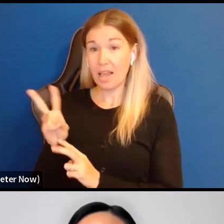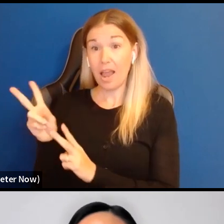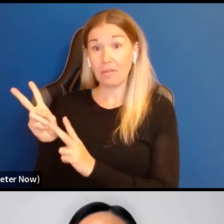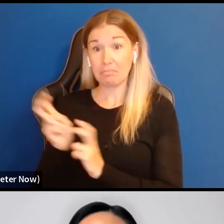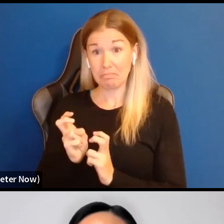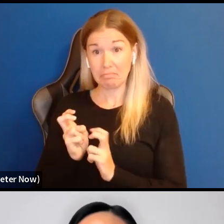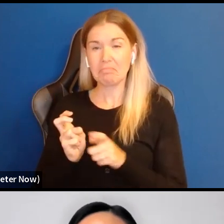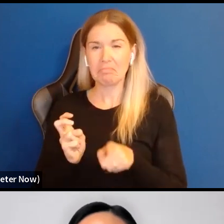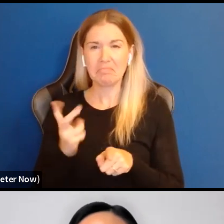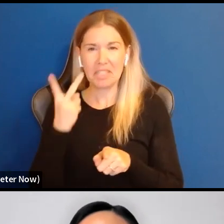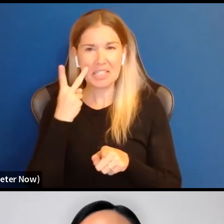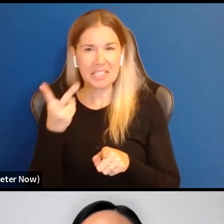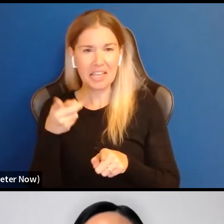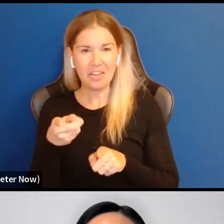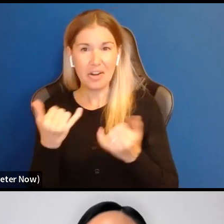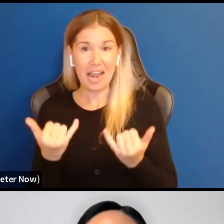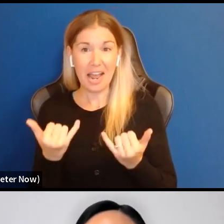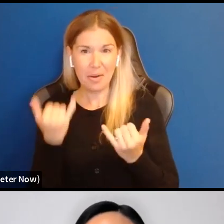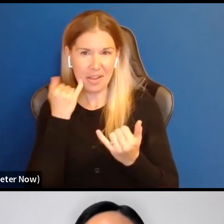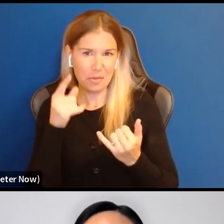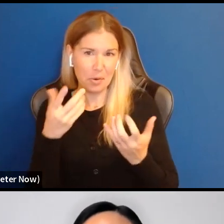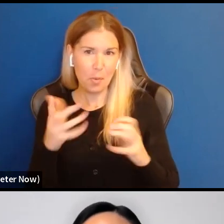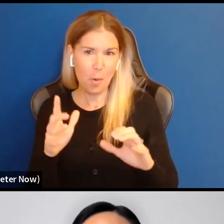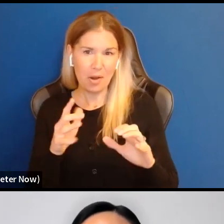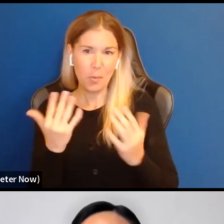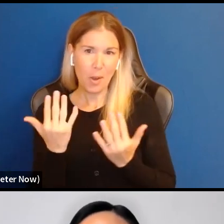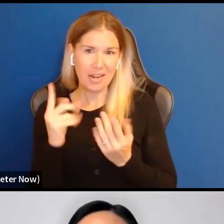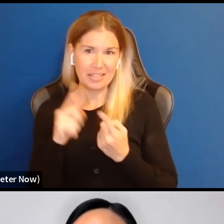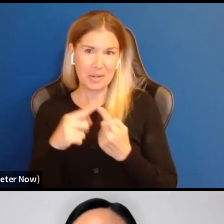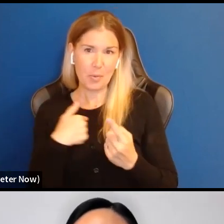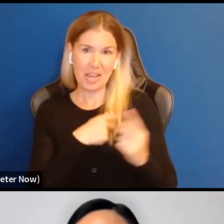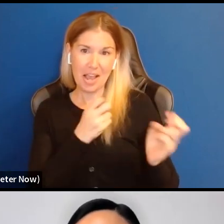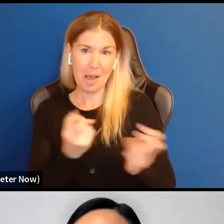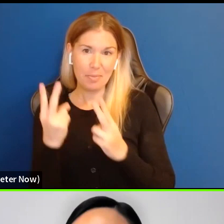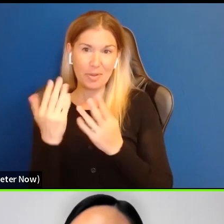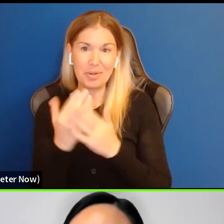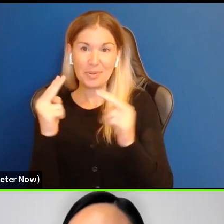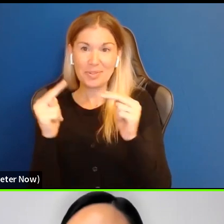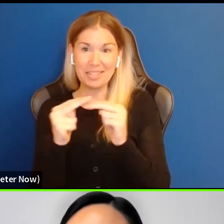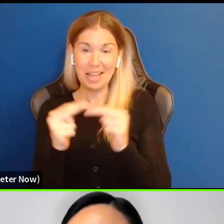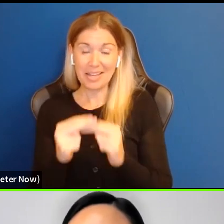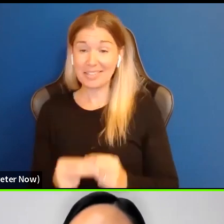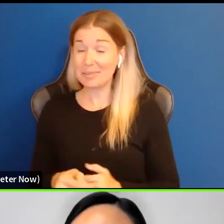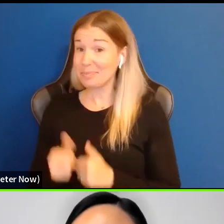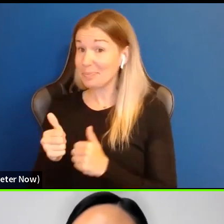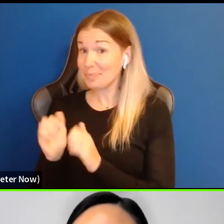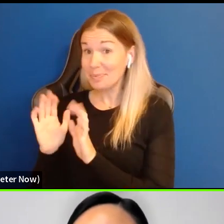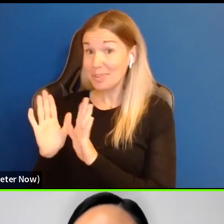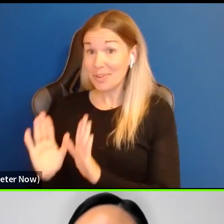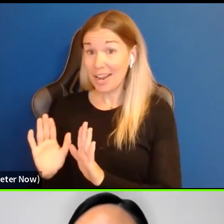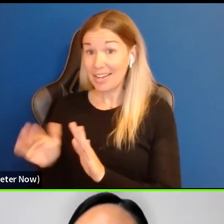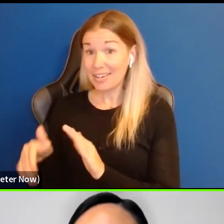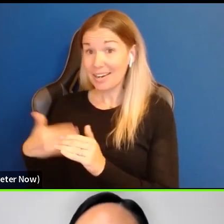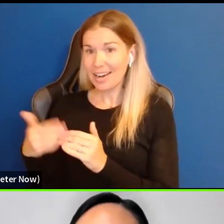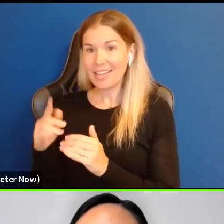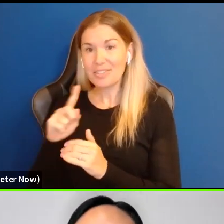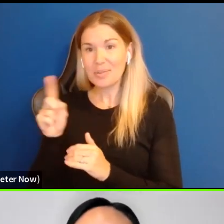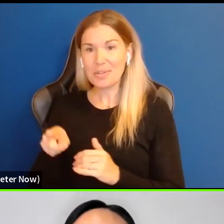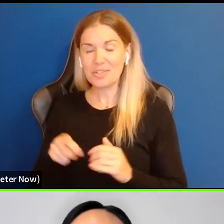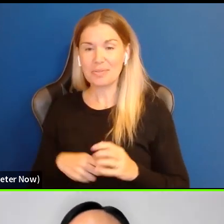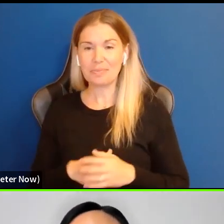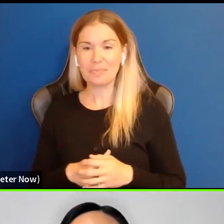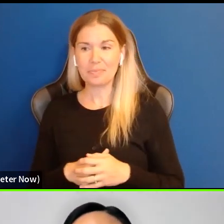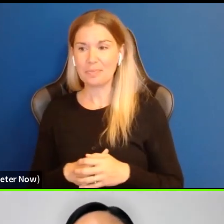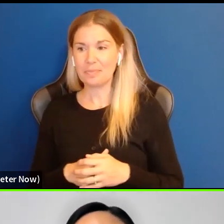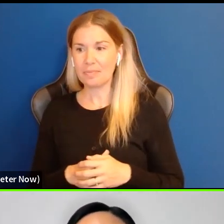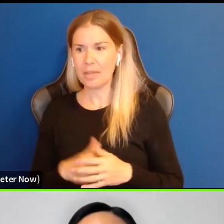them there now. If you don't want to wait for us to upload the slides. Great. Our next question is if